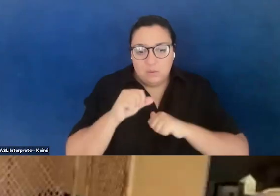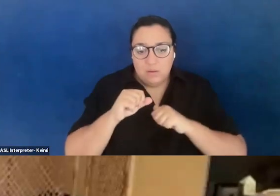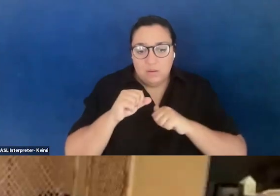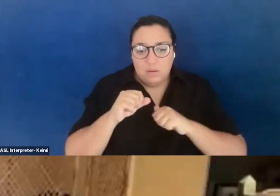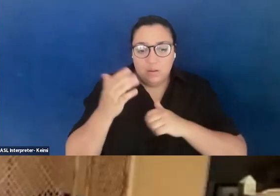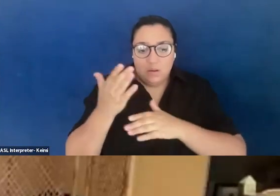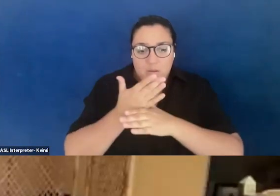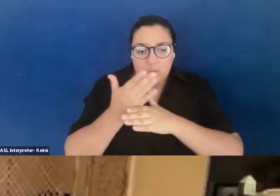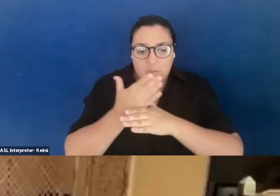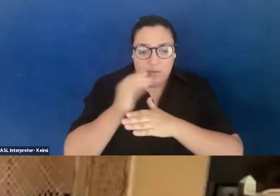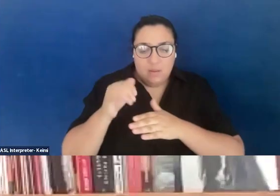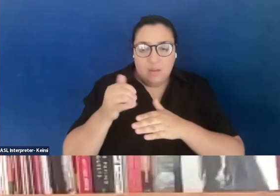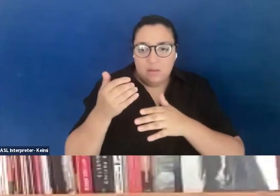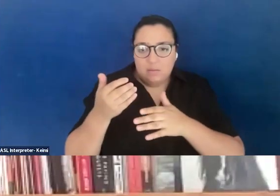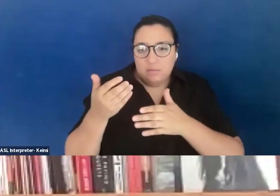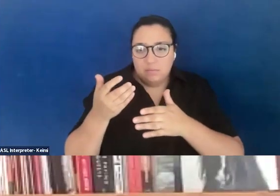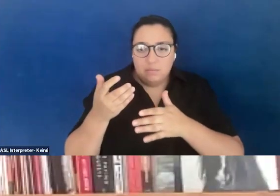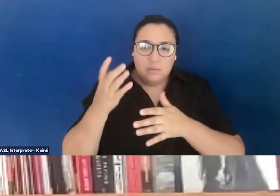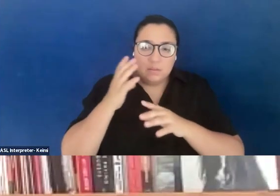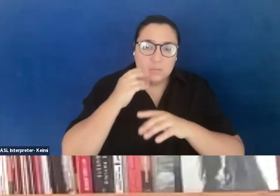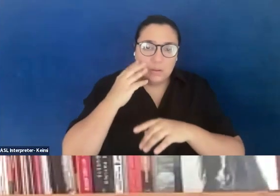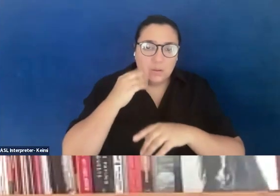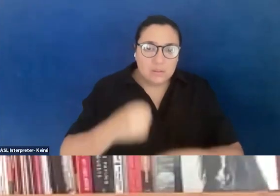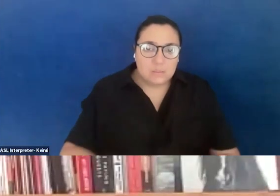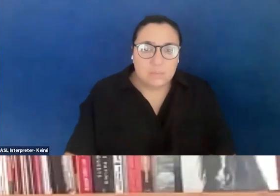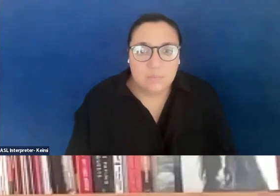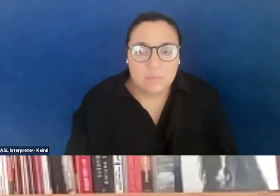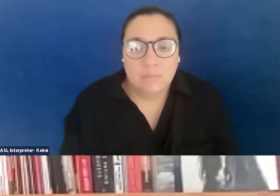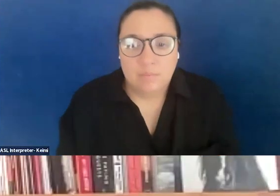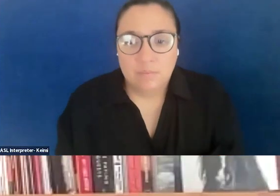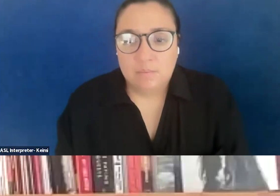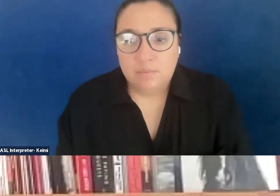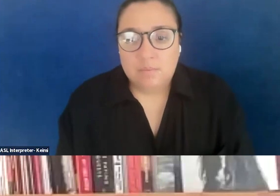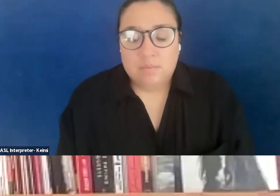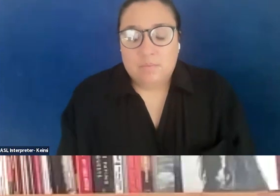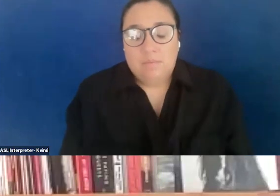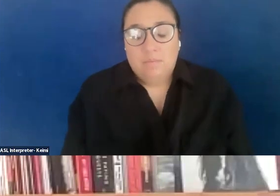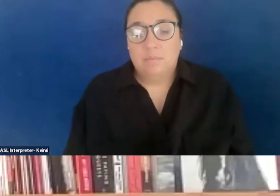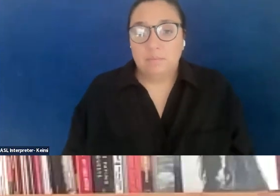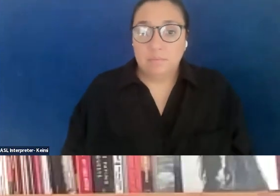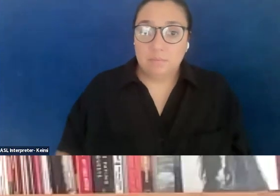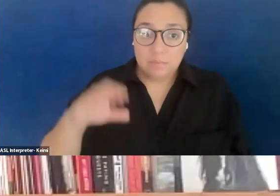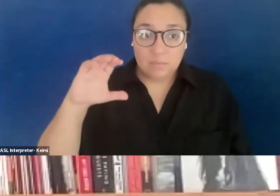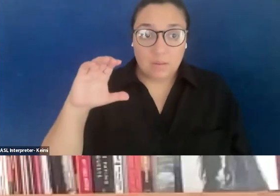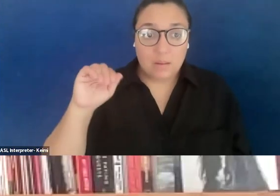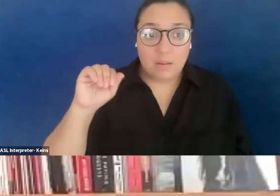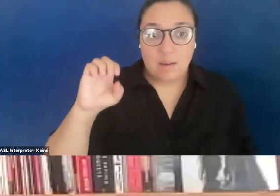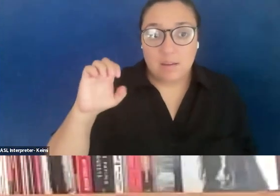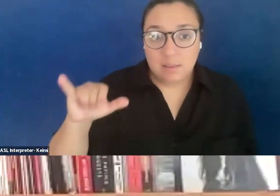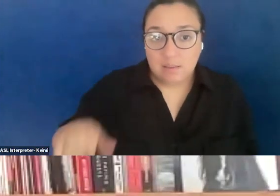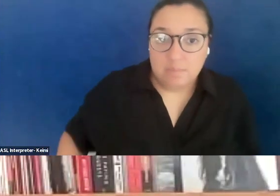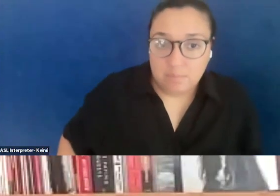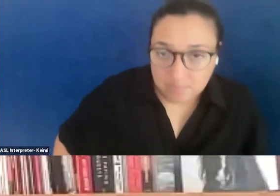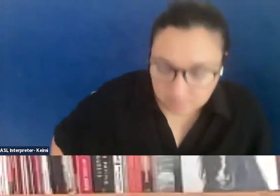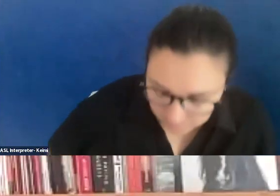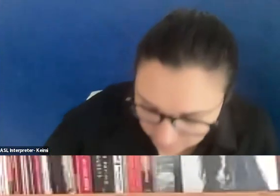experience, you know? No, absolutely. And Casey, who is in Honolulu right now, and also